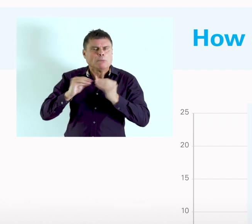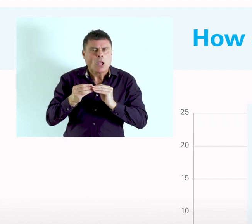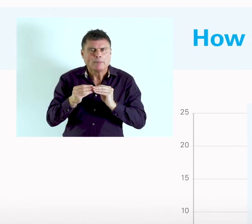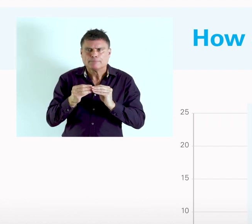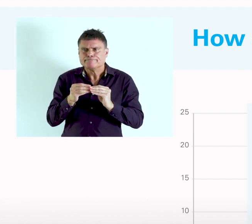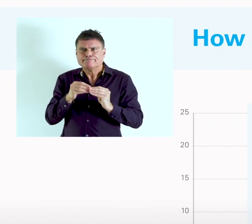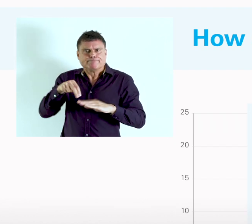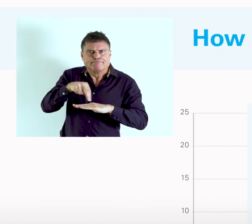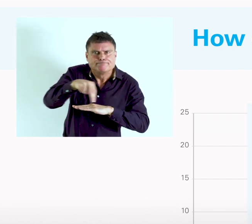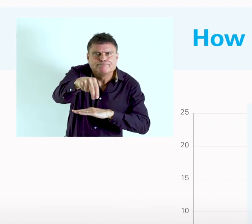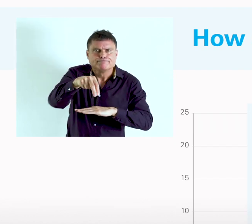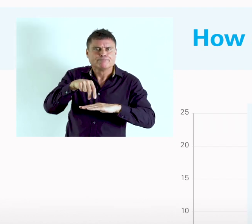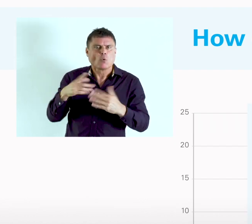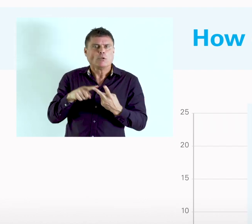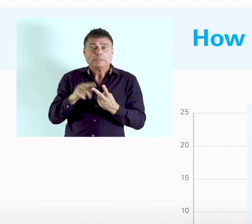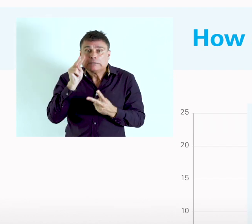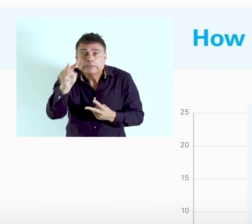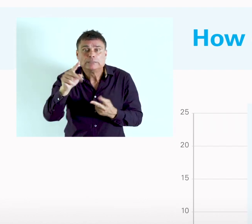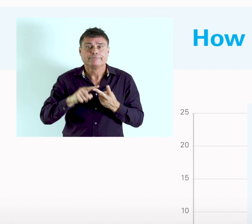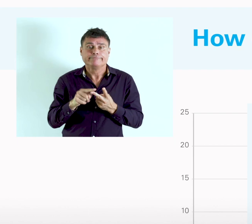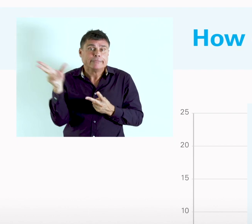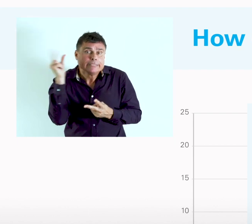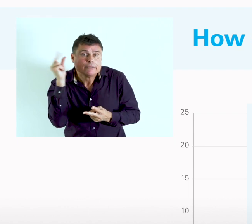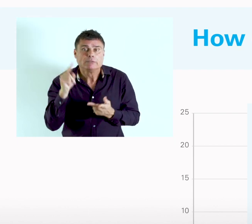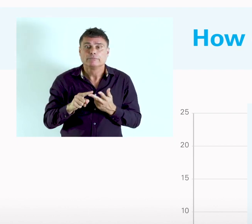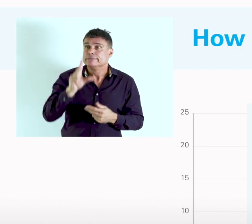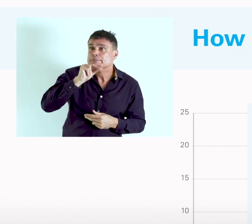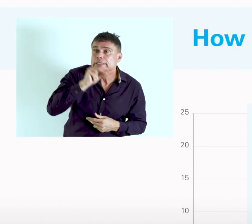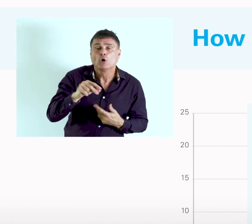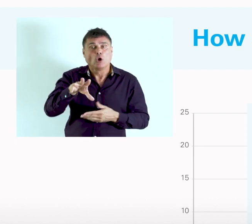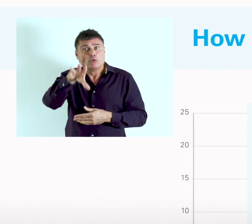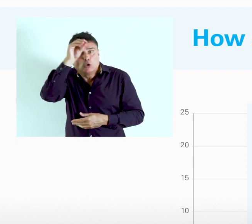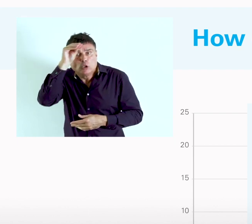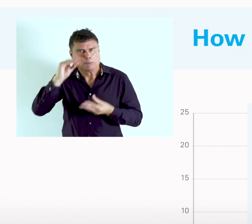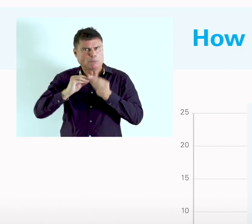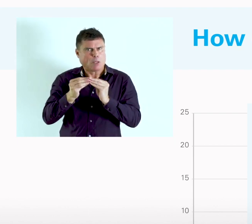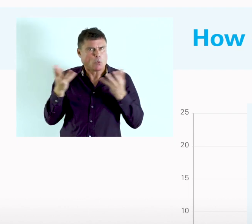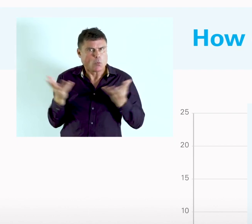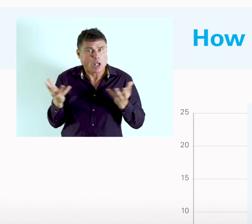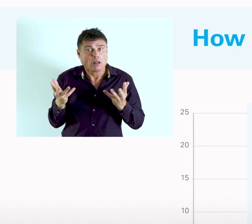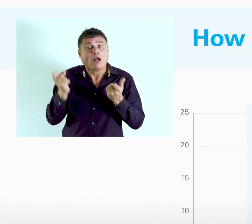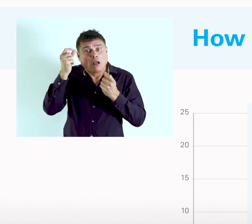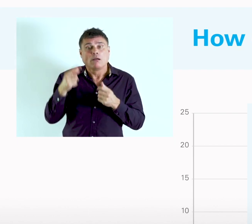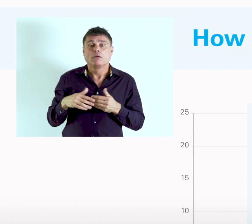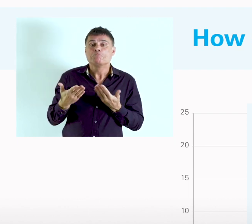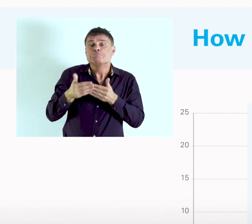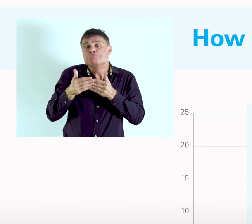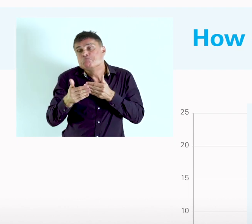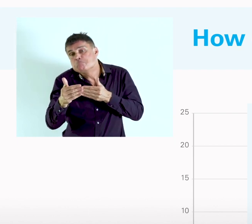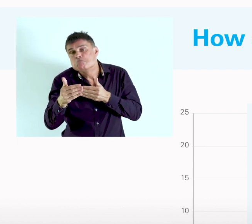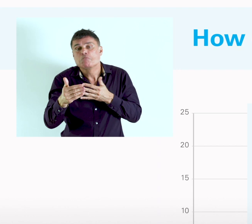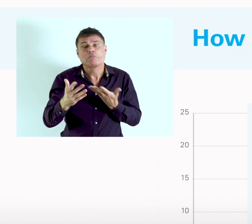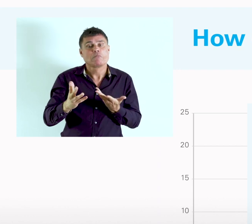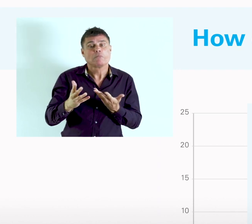difficulty in moving, seeing, hearing, speaking or learning, which has lasted or is expected